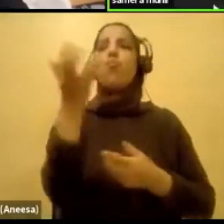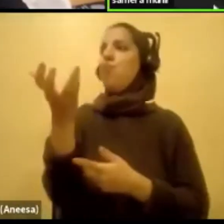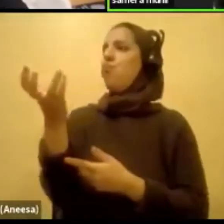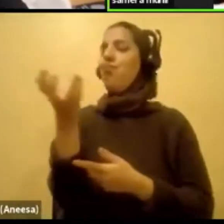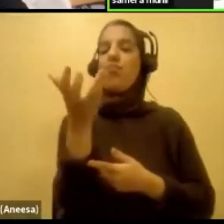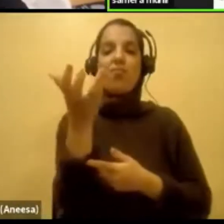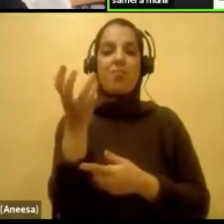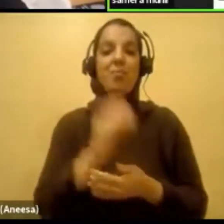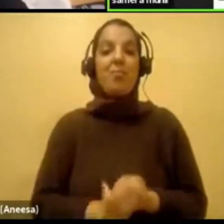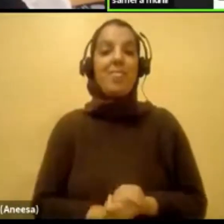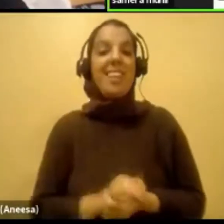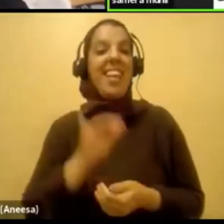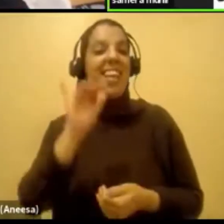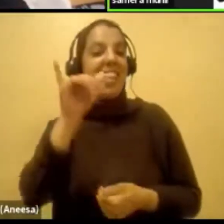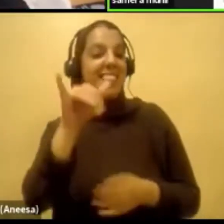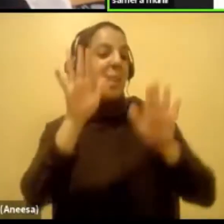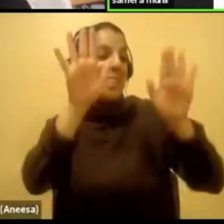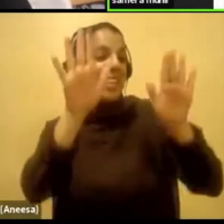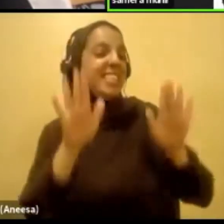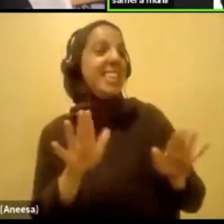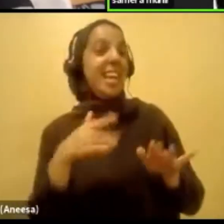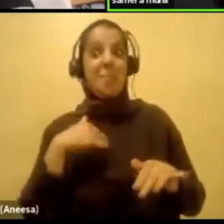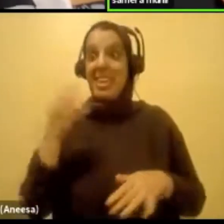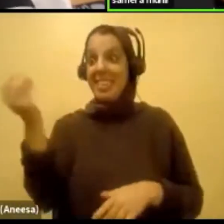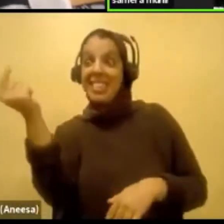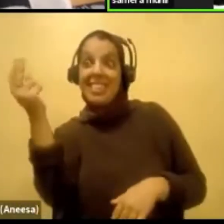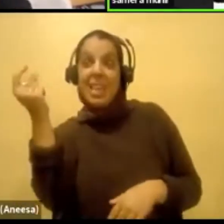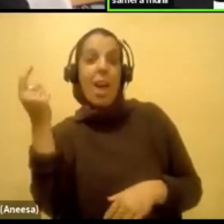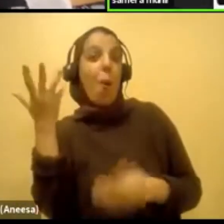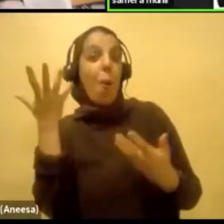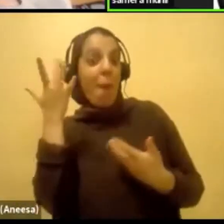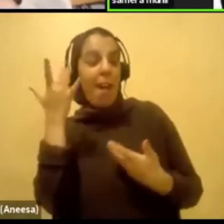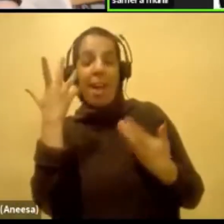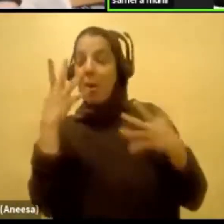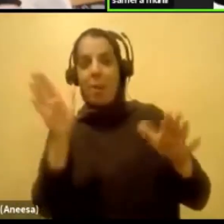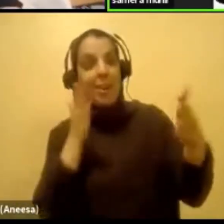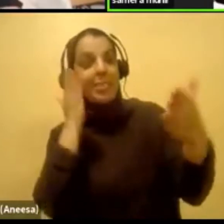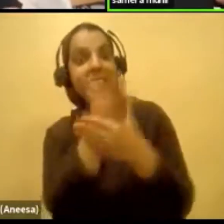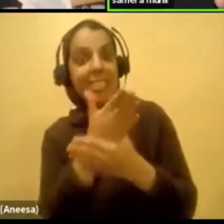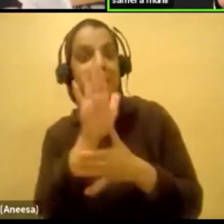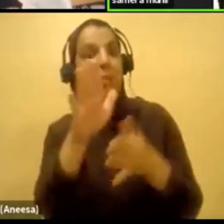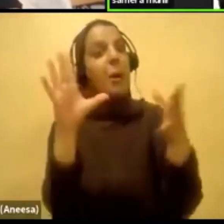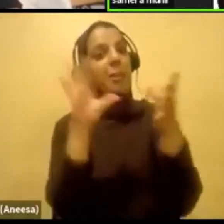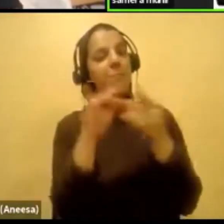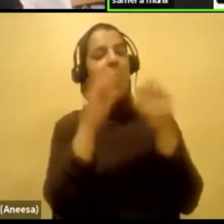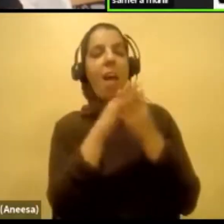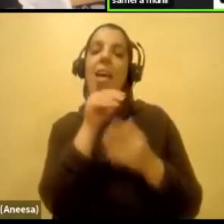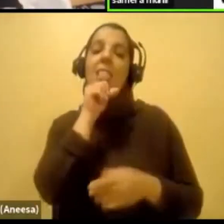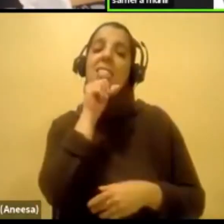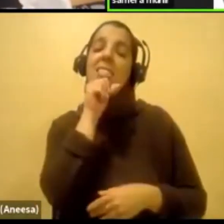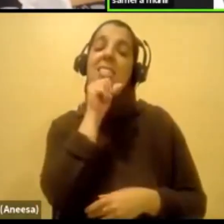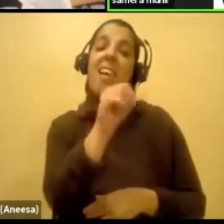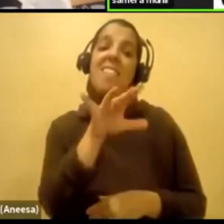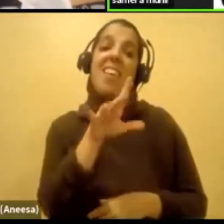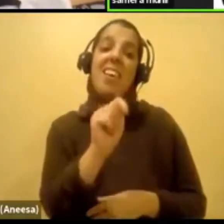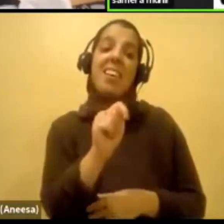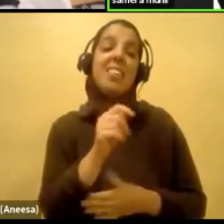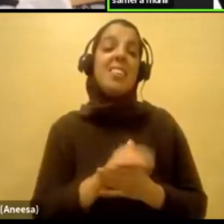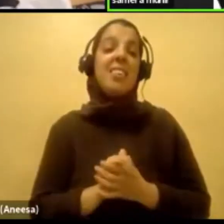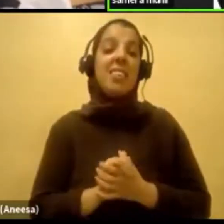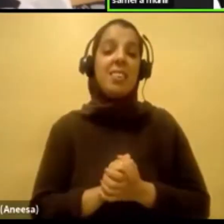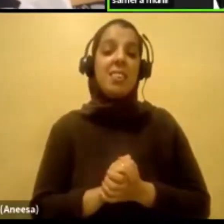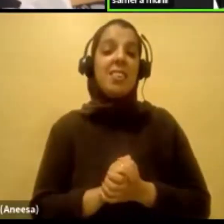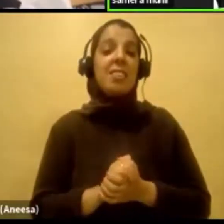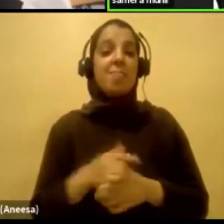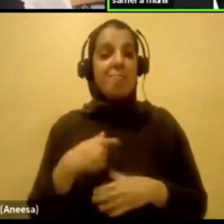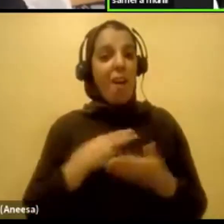Oh, that's why I was snapping, because I didn't want to disturb your response. I love it. I honestly, I feel like a lot of